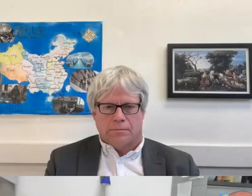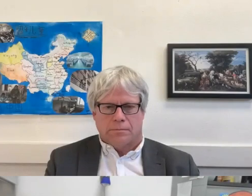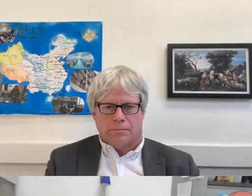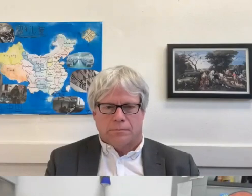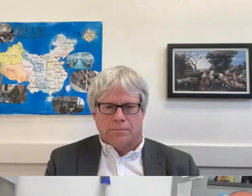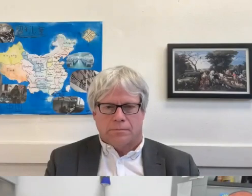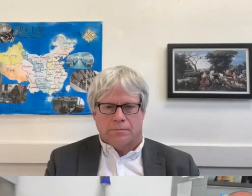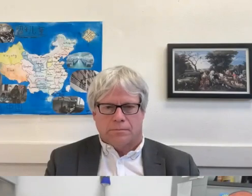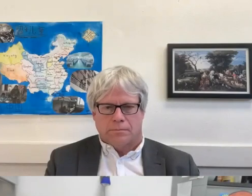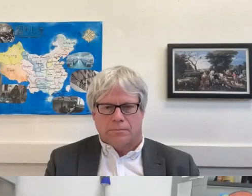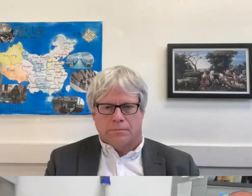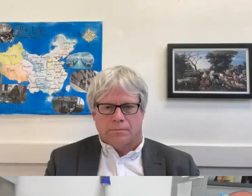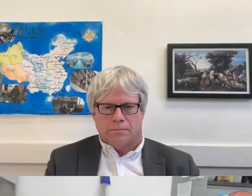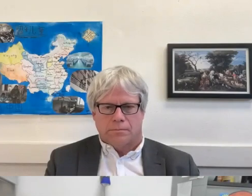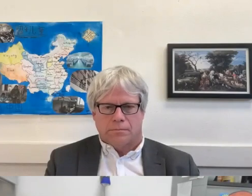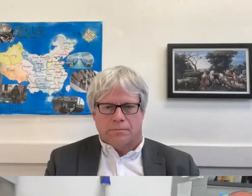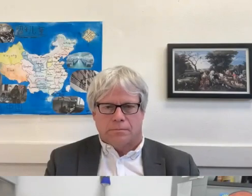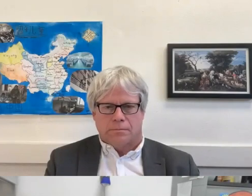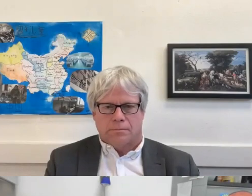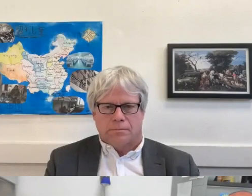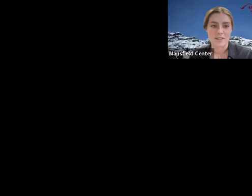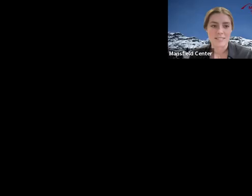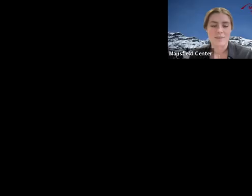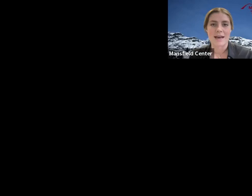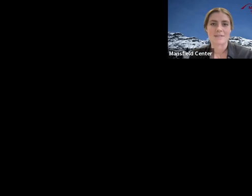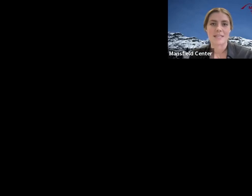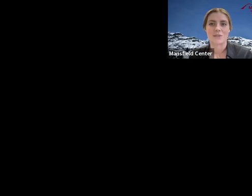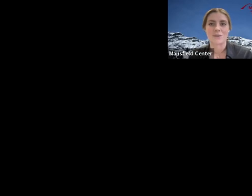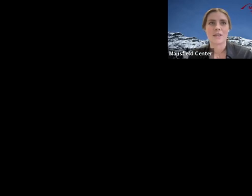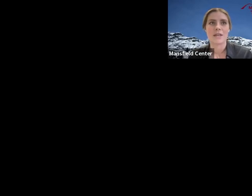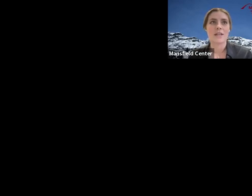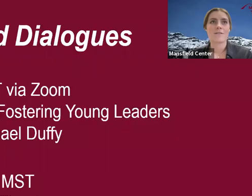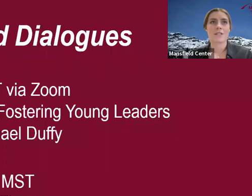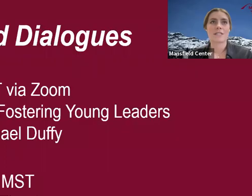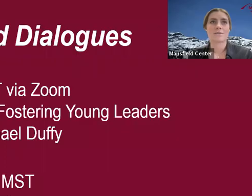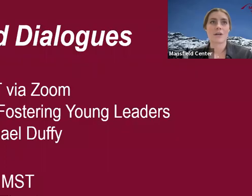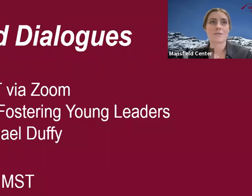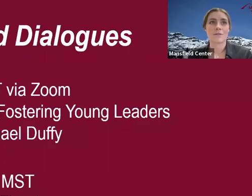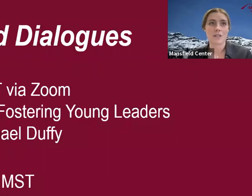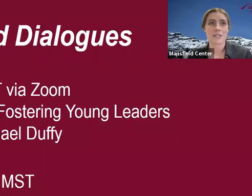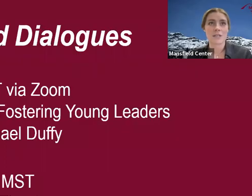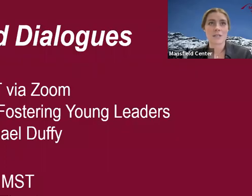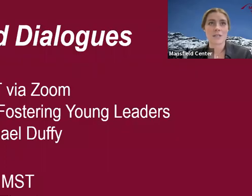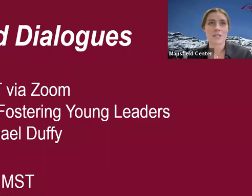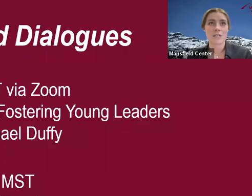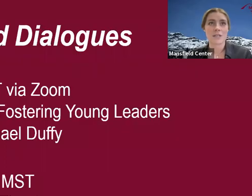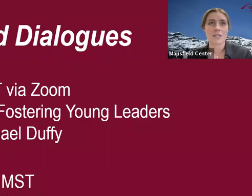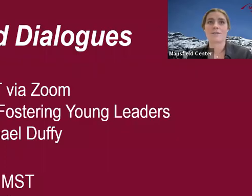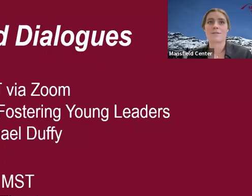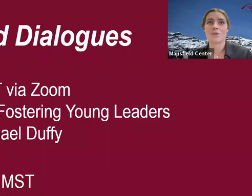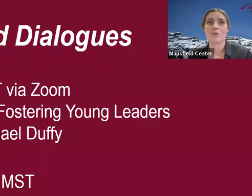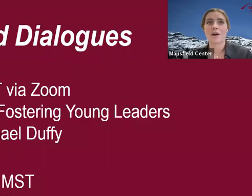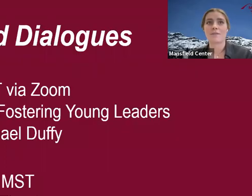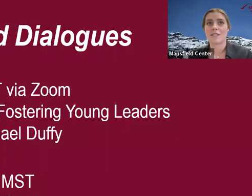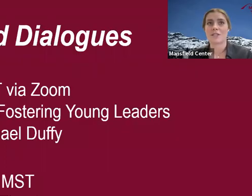today and we'd like to draw your attention to two upcoming dialogues that we have scheduled the first of March 1st we will